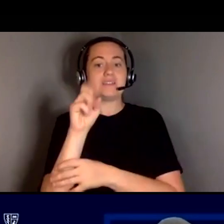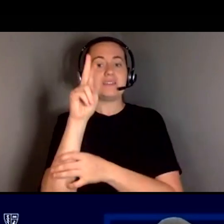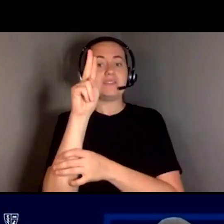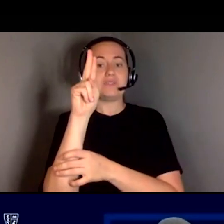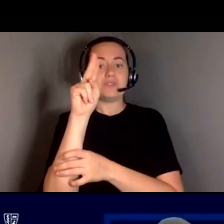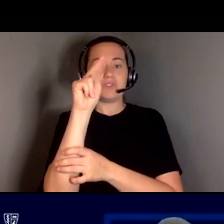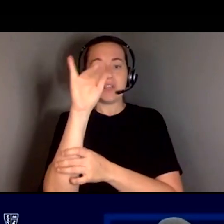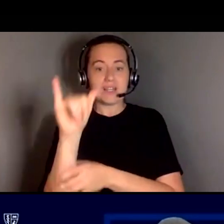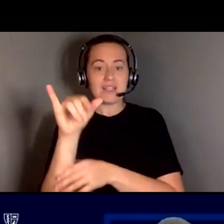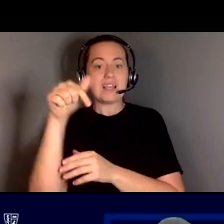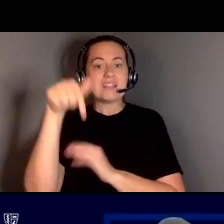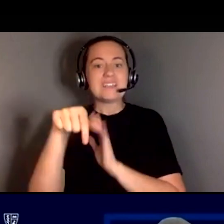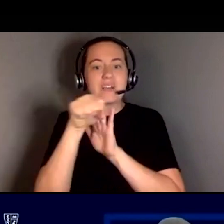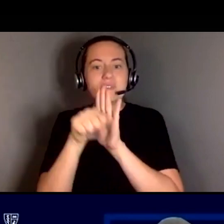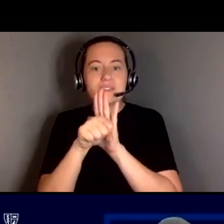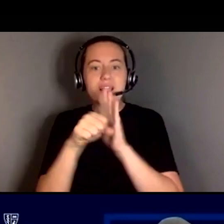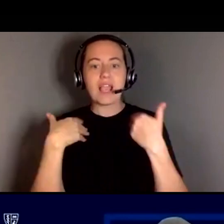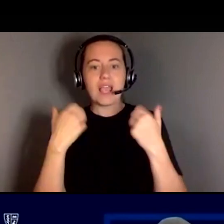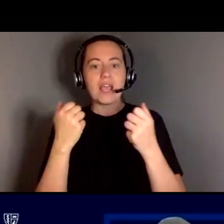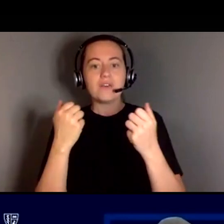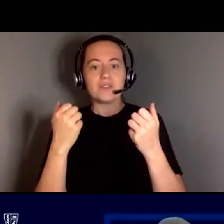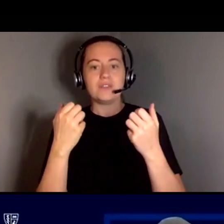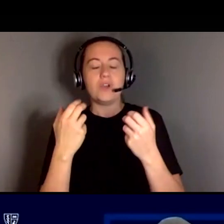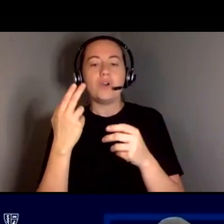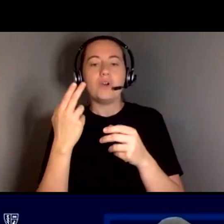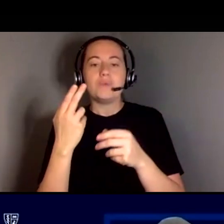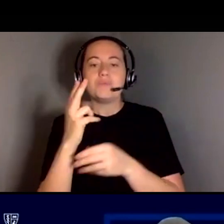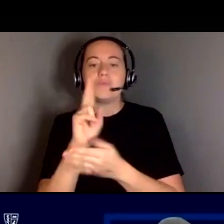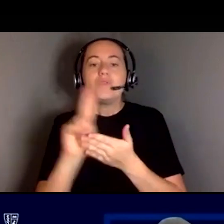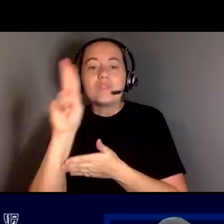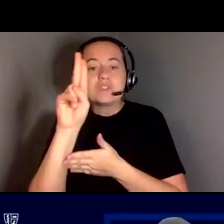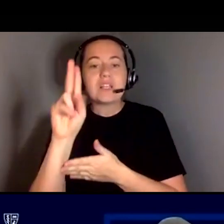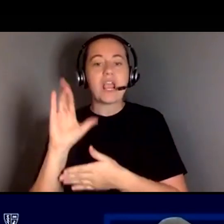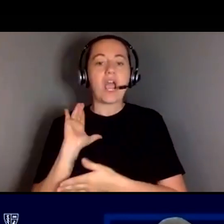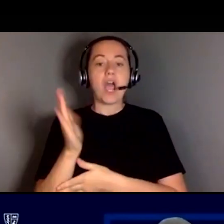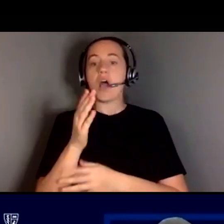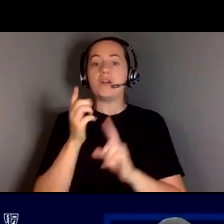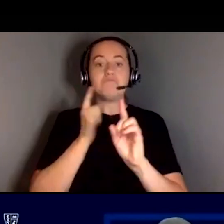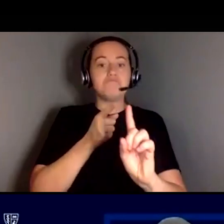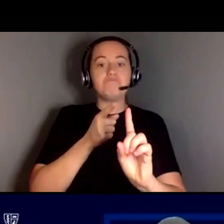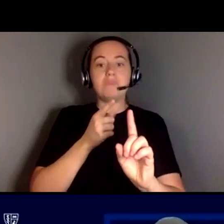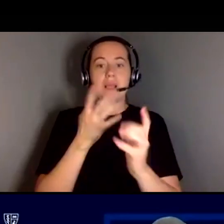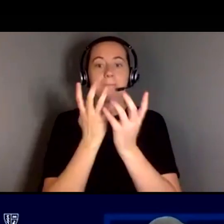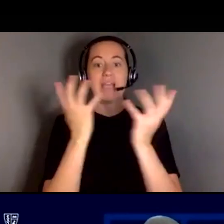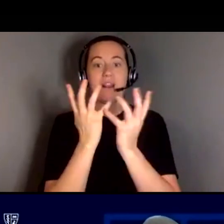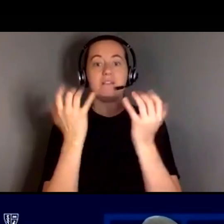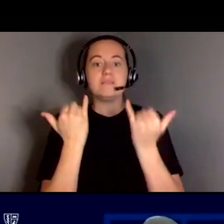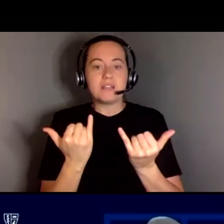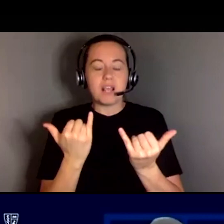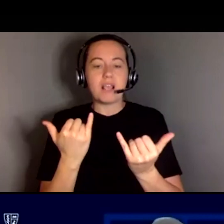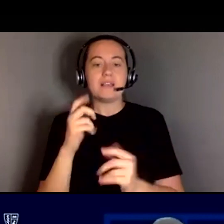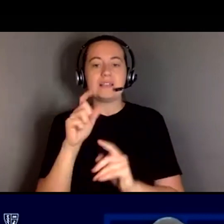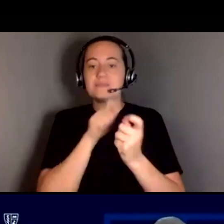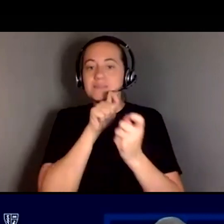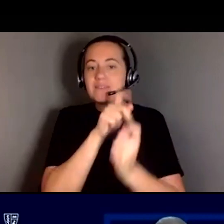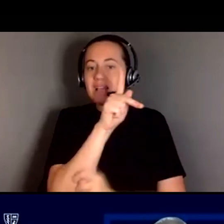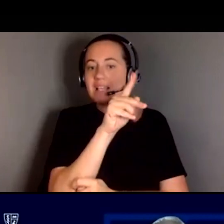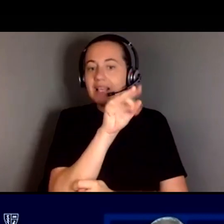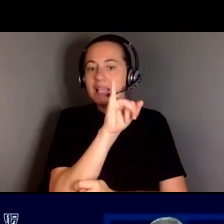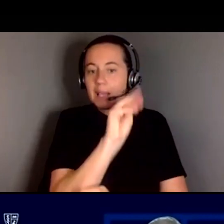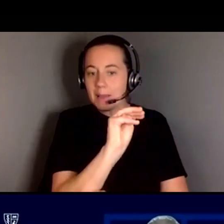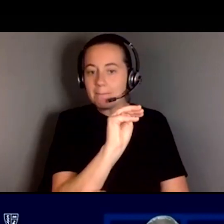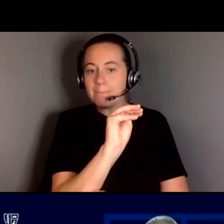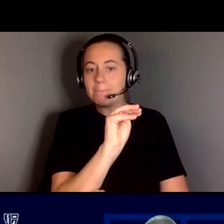a couple of other people, you know, our panelists, our star panelists today, particularly Kim Hill-Ridley,